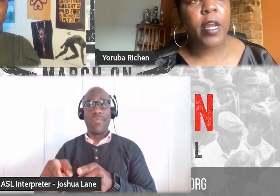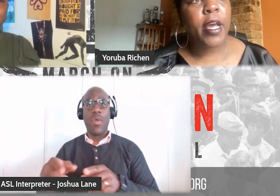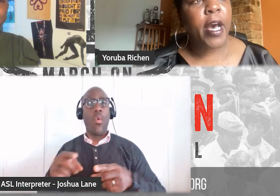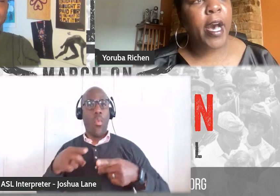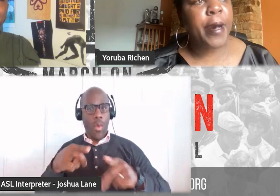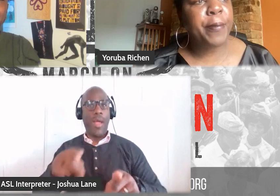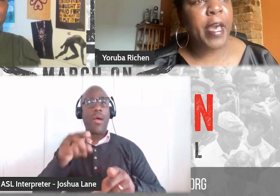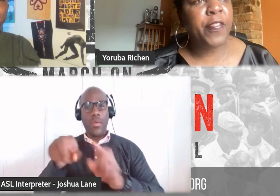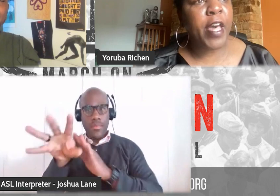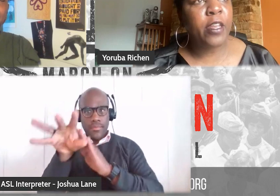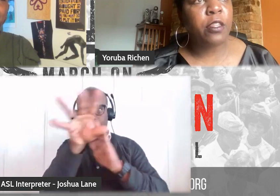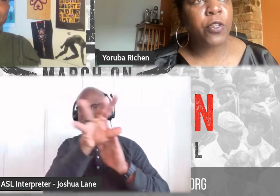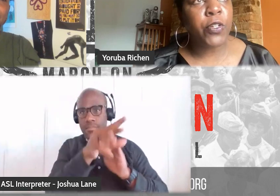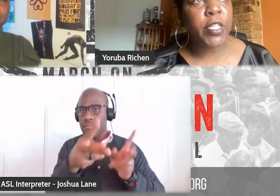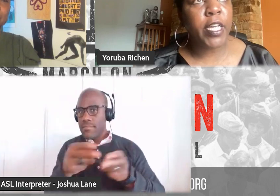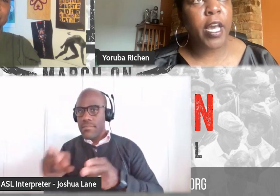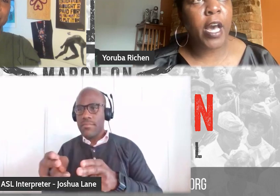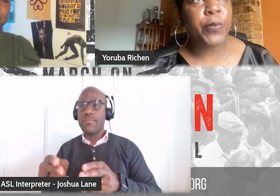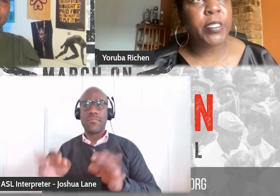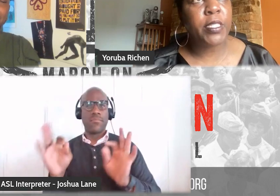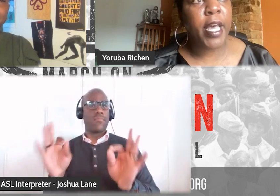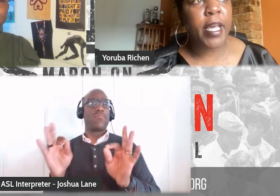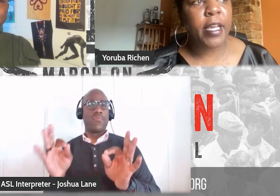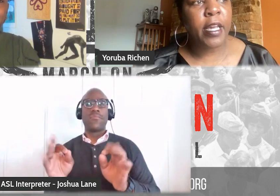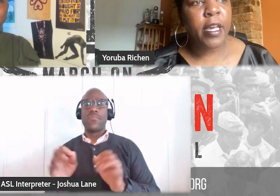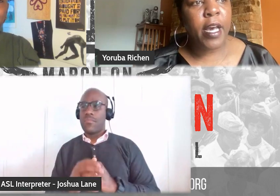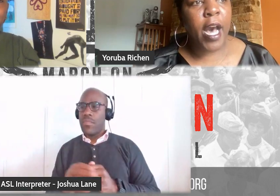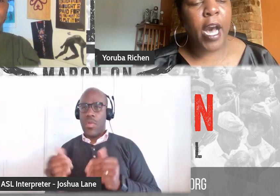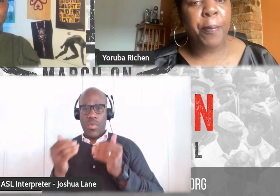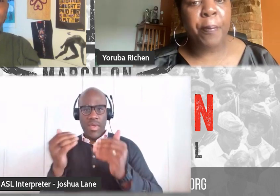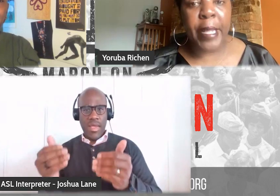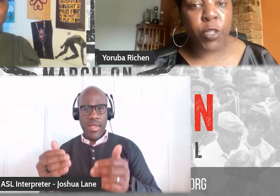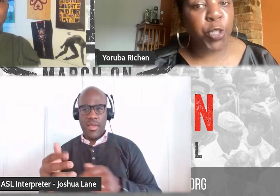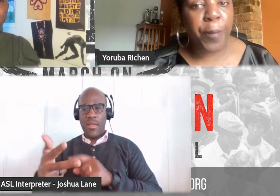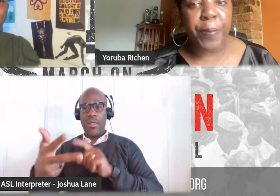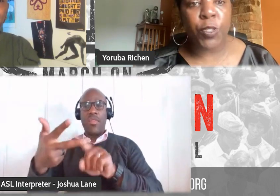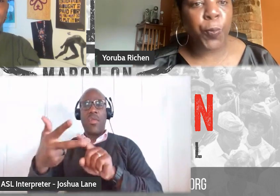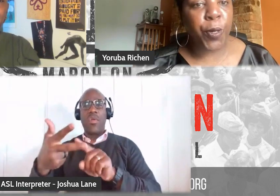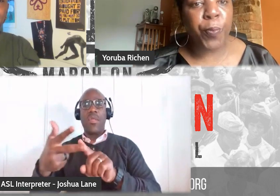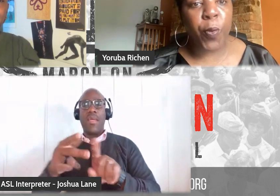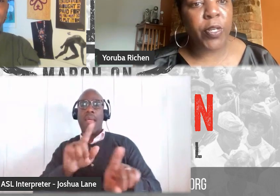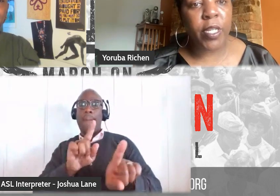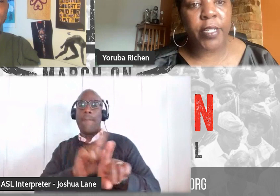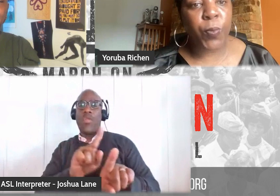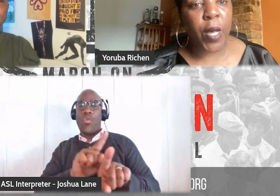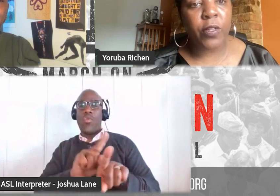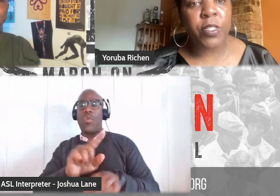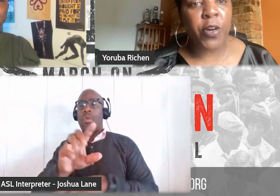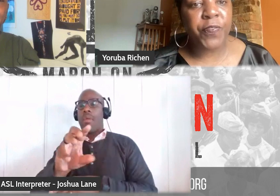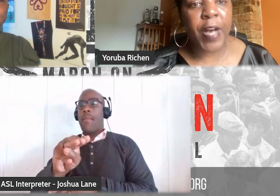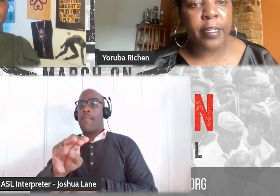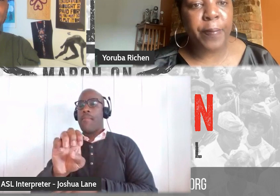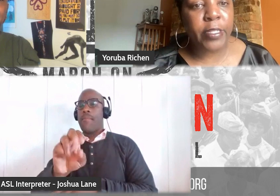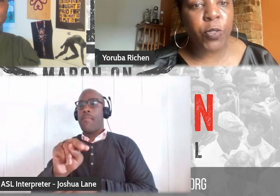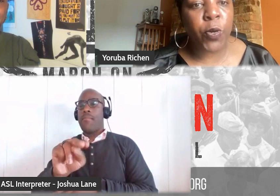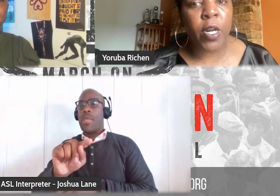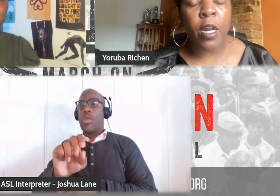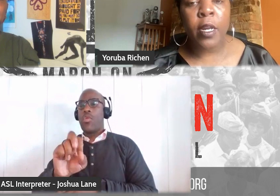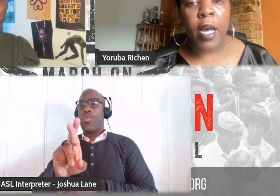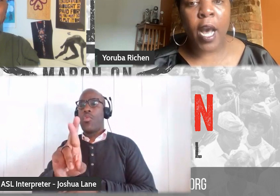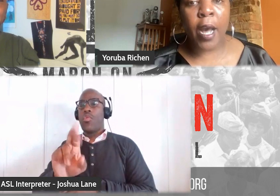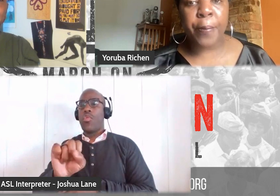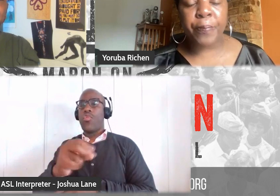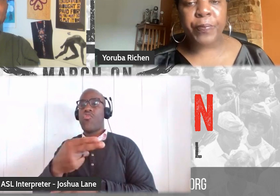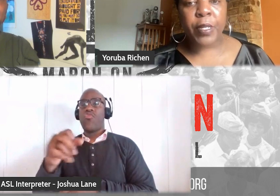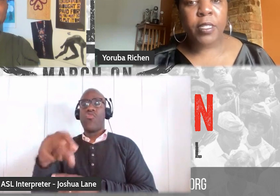career. And then thirdly, I would say, mentorship is super important as well. So find a mentor,